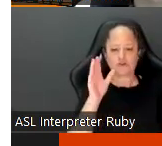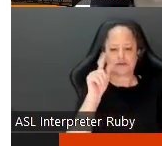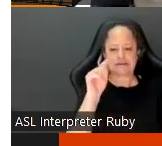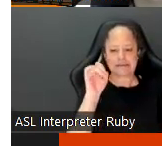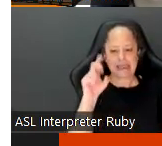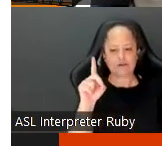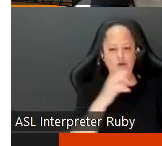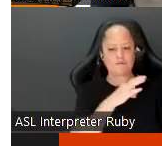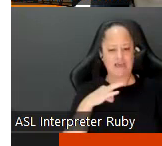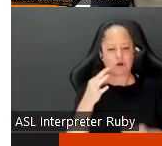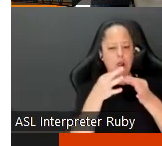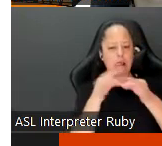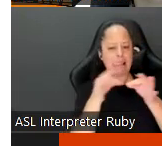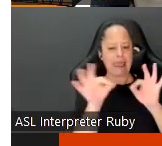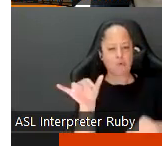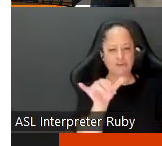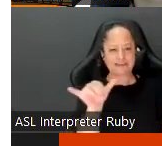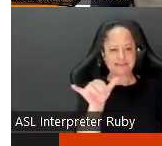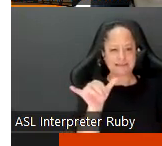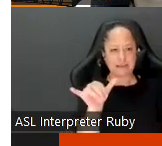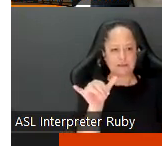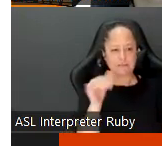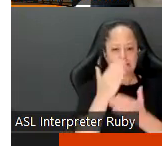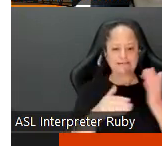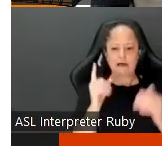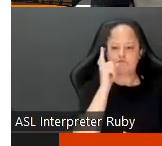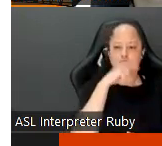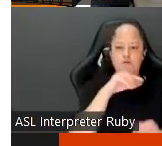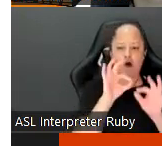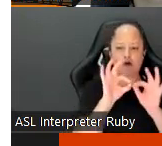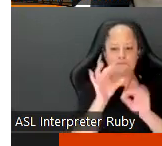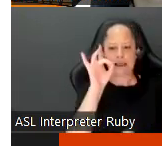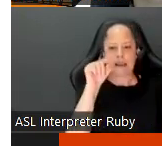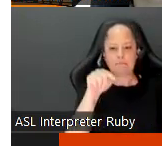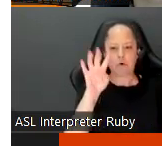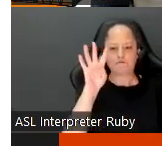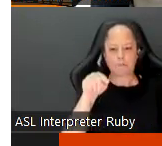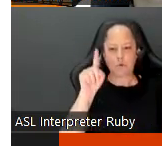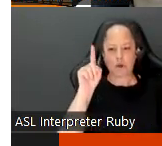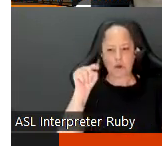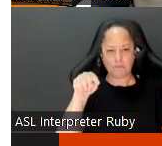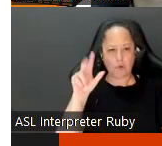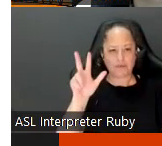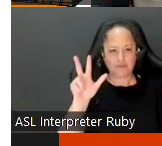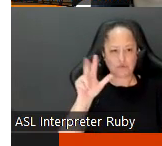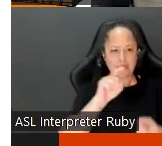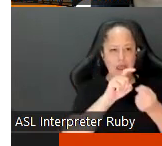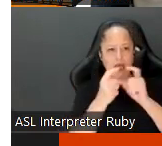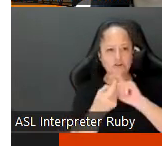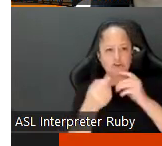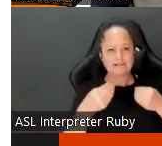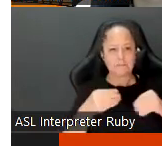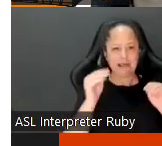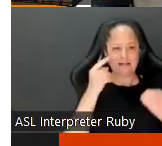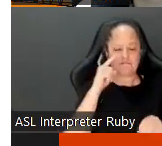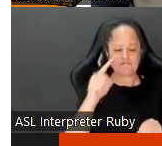the language is the same um some have falsely interpreted 8.4.1.3 adjusts methodologies for